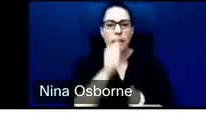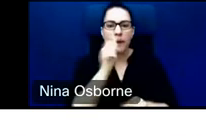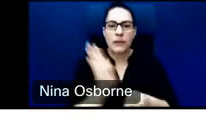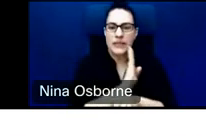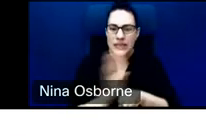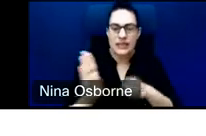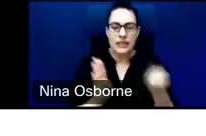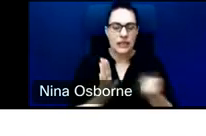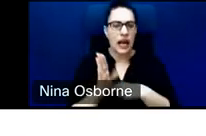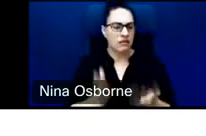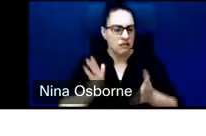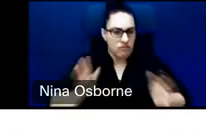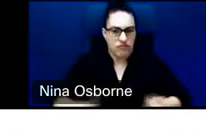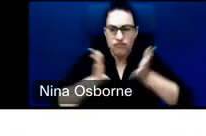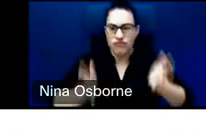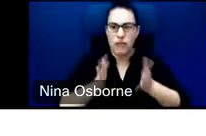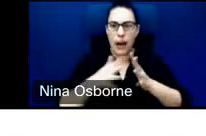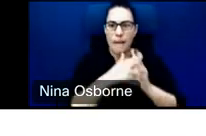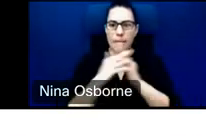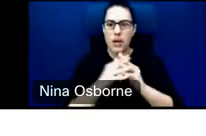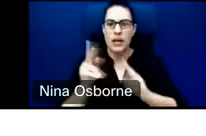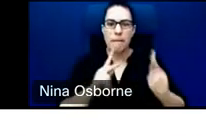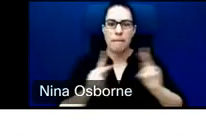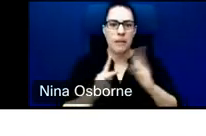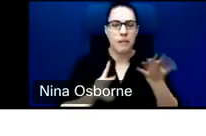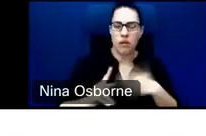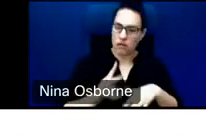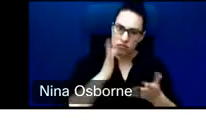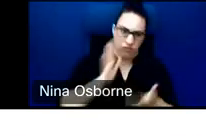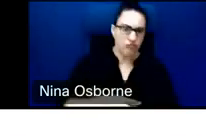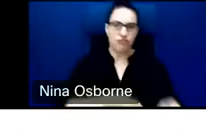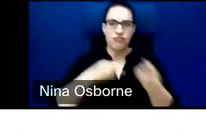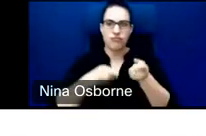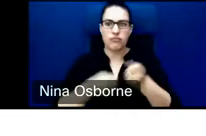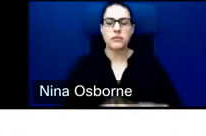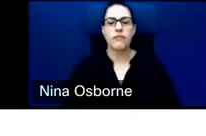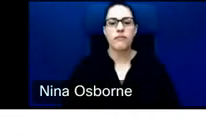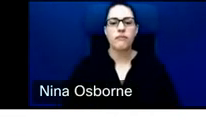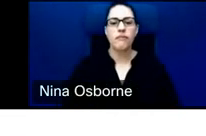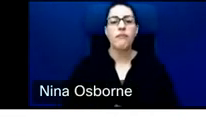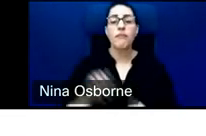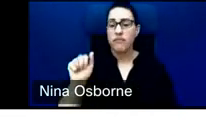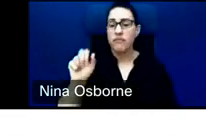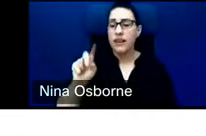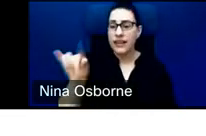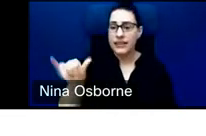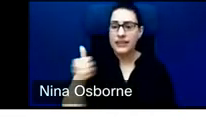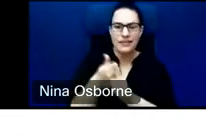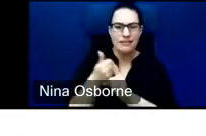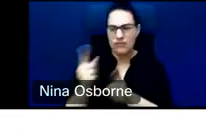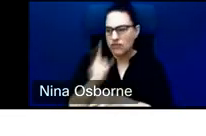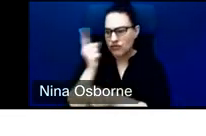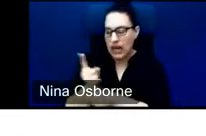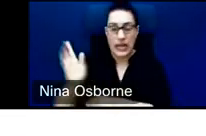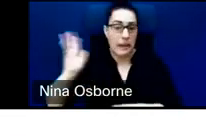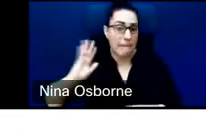people. So, to give you some context, in terms of what Andy said, he's absolutely right, that in the past, we were really working to mitigate the